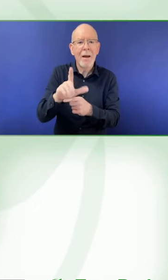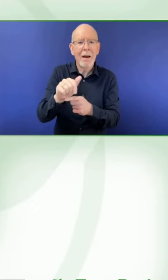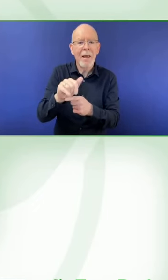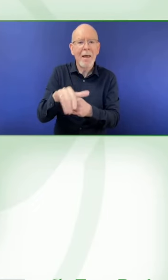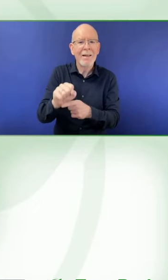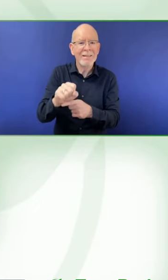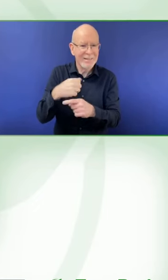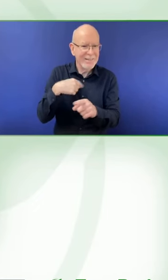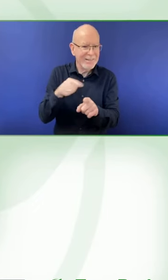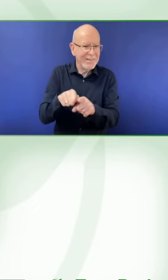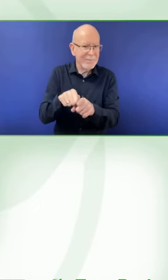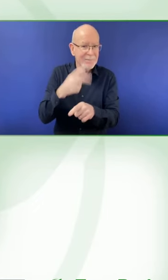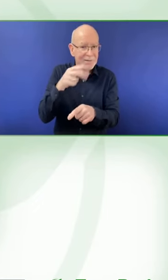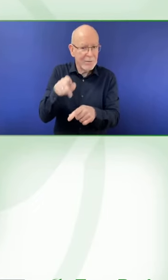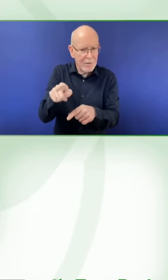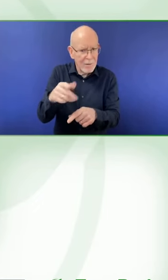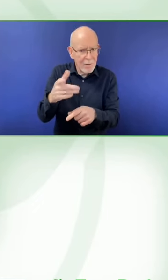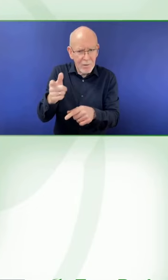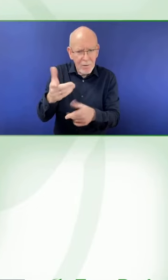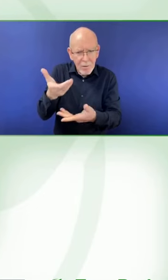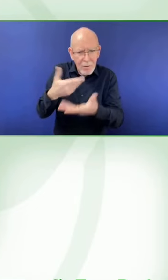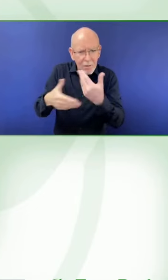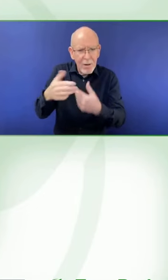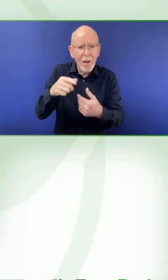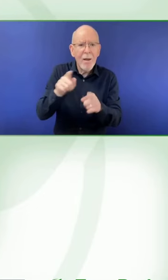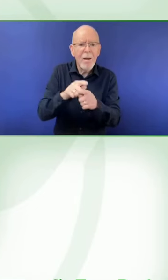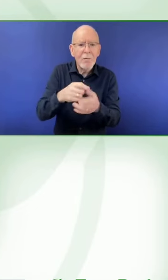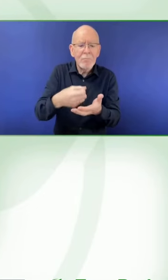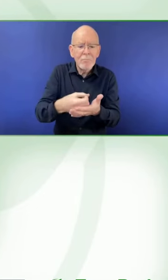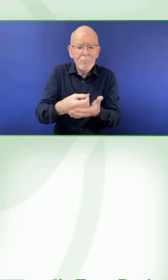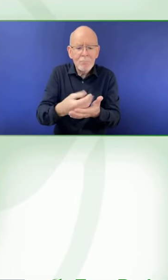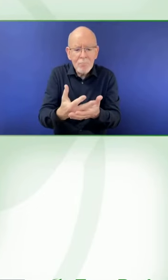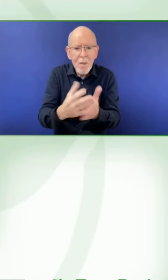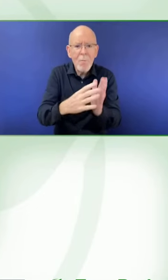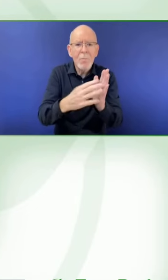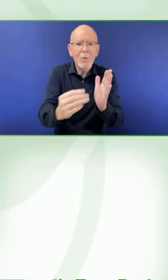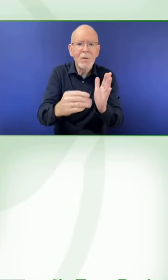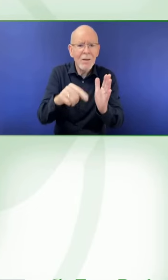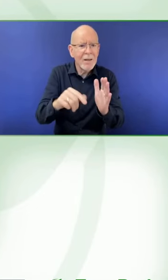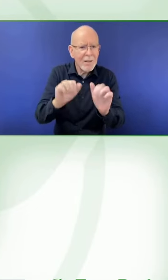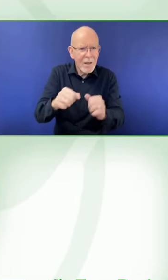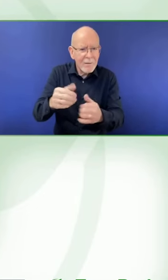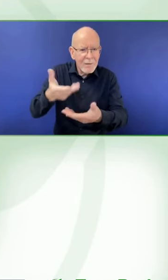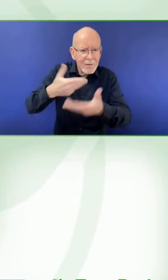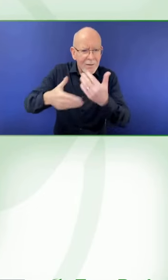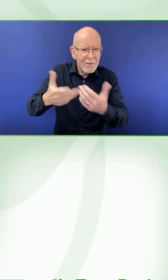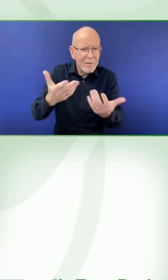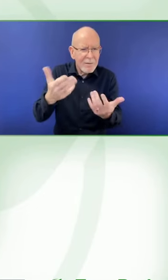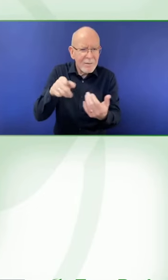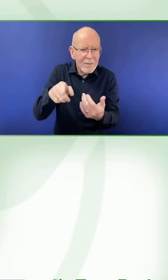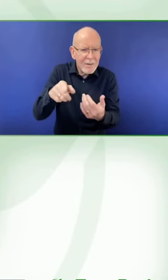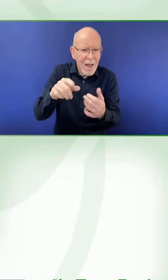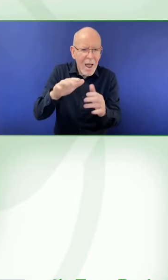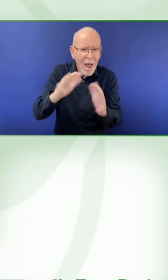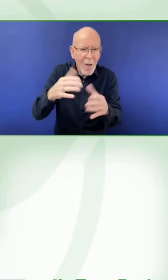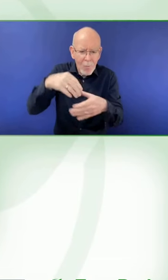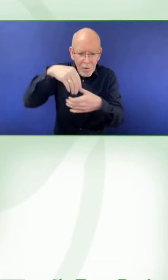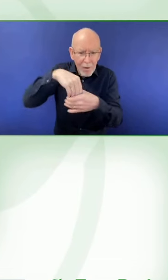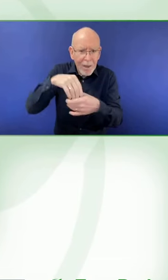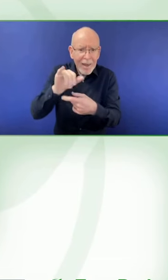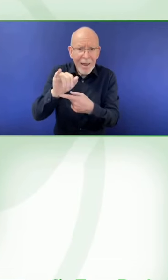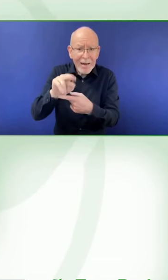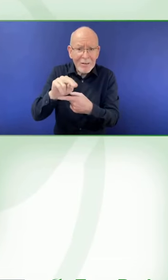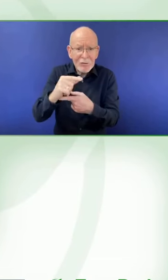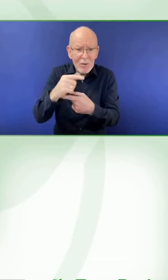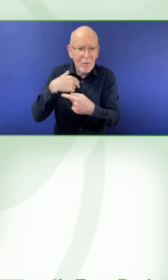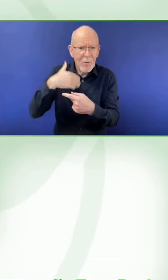out there worldwide. We try to figure out how to mold a maturity model specifically for our need because every